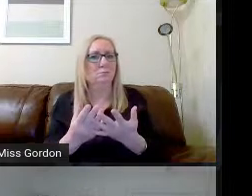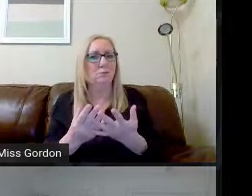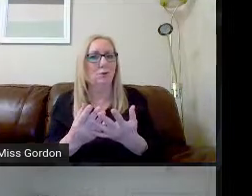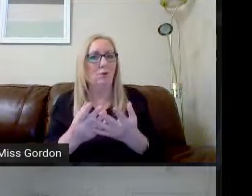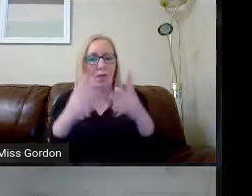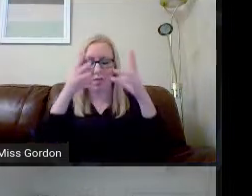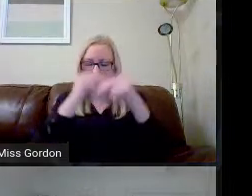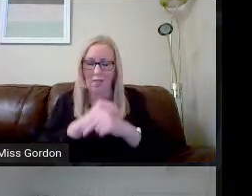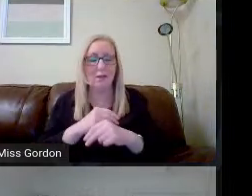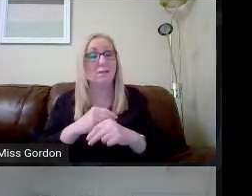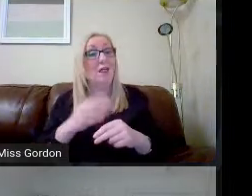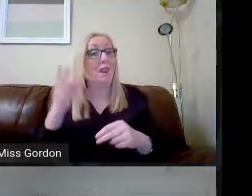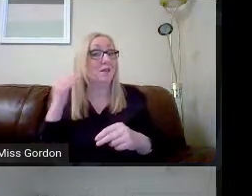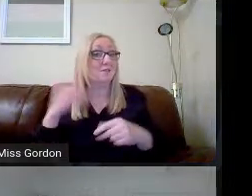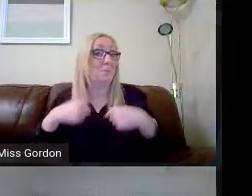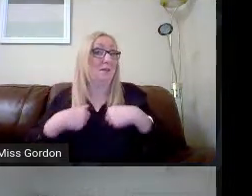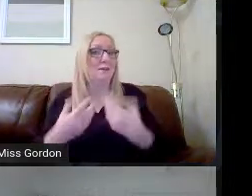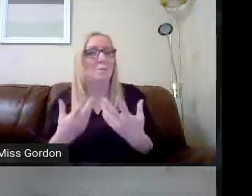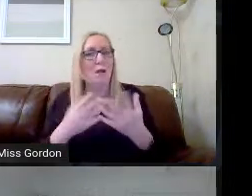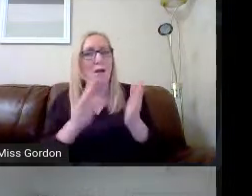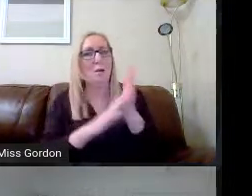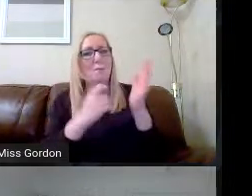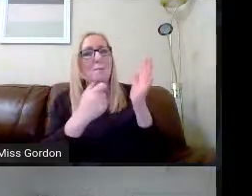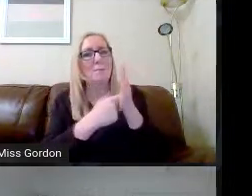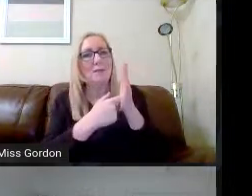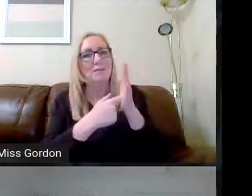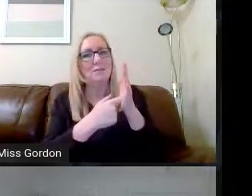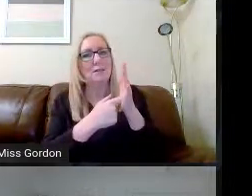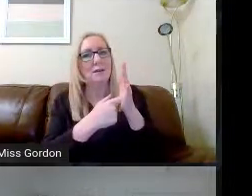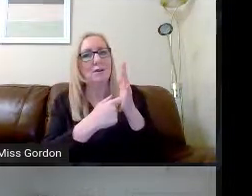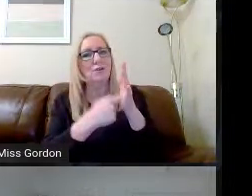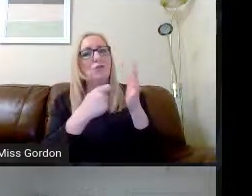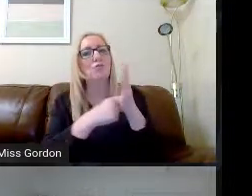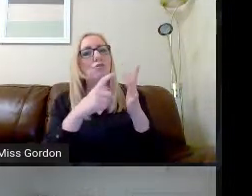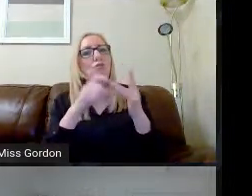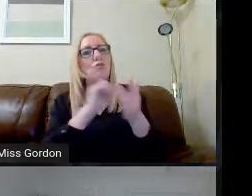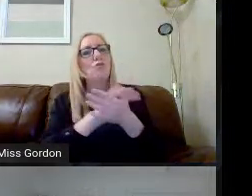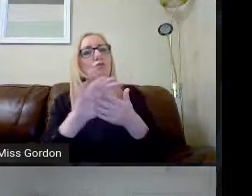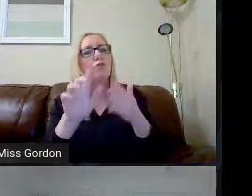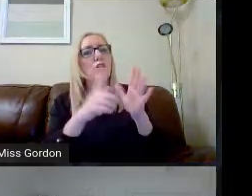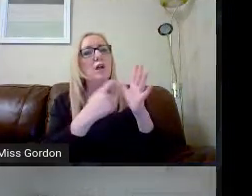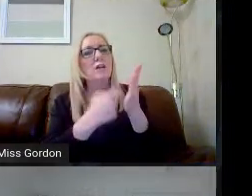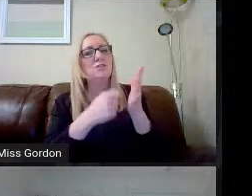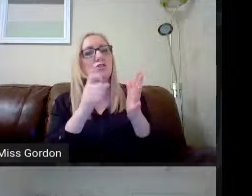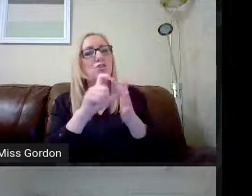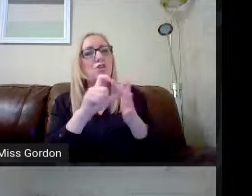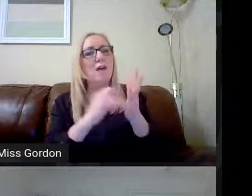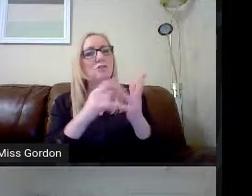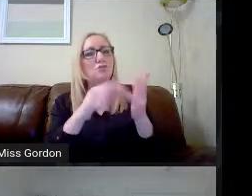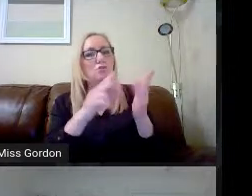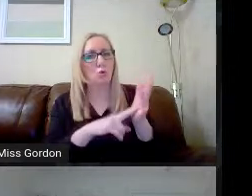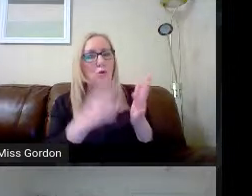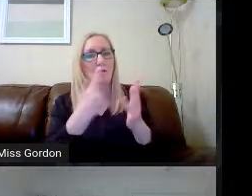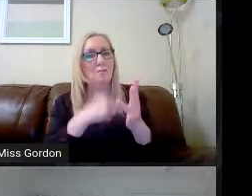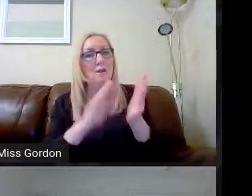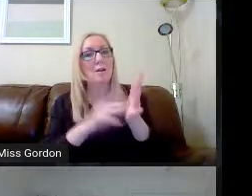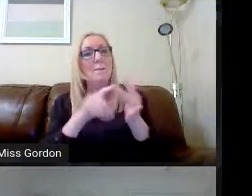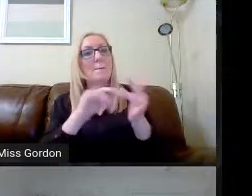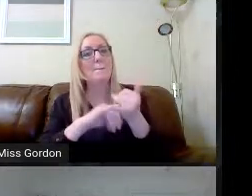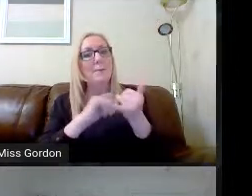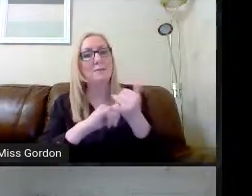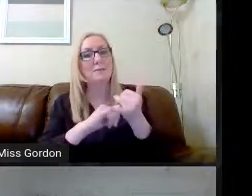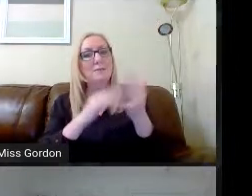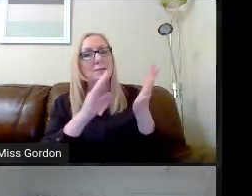asleep listening to me, but Mr Richardson and Miss MacDonald, who are both members of the